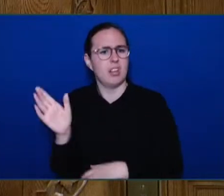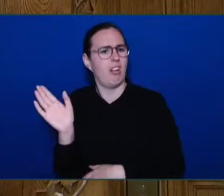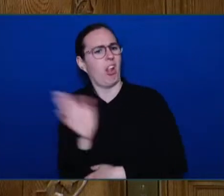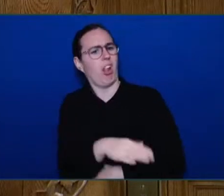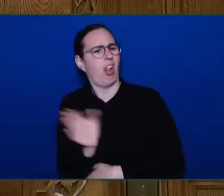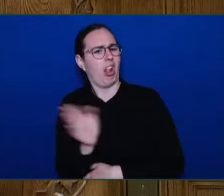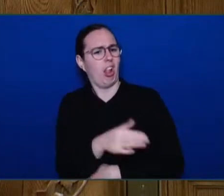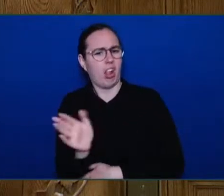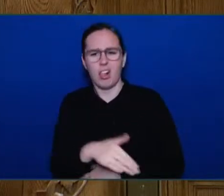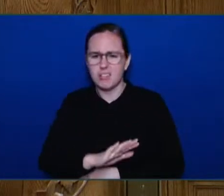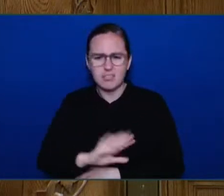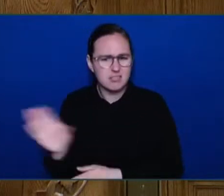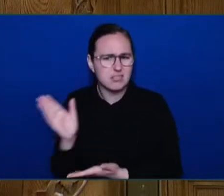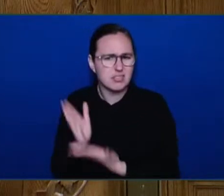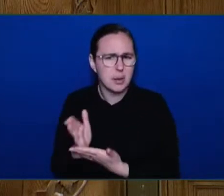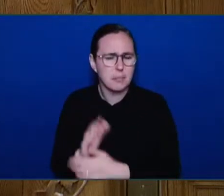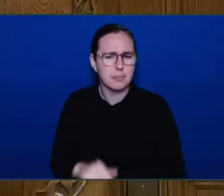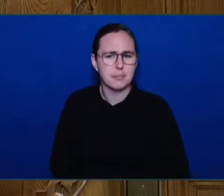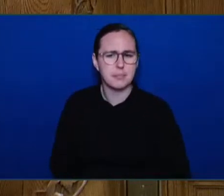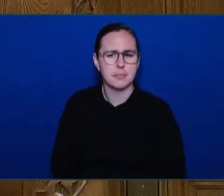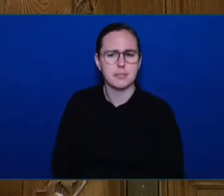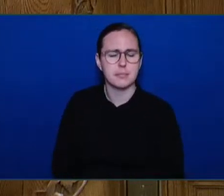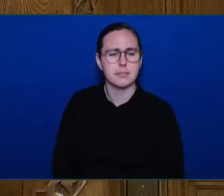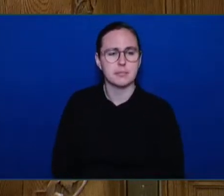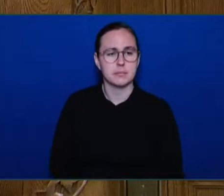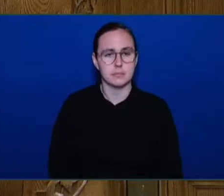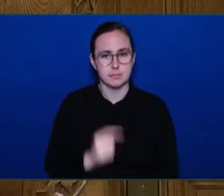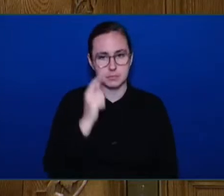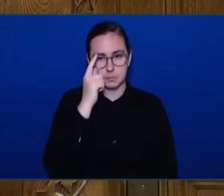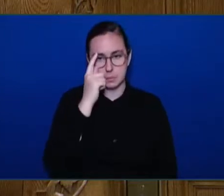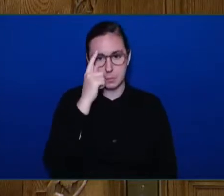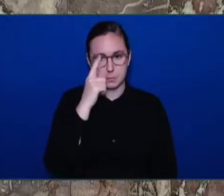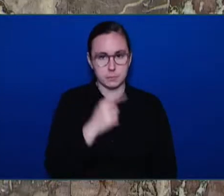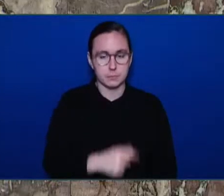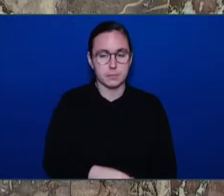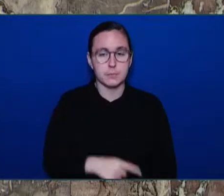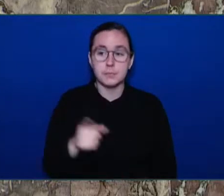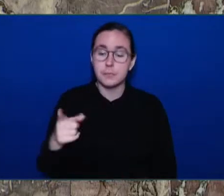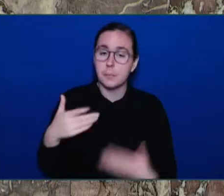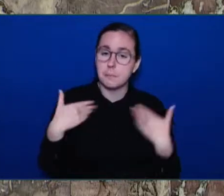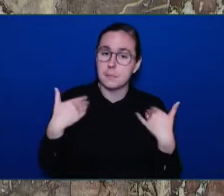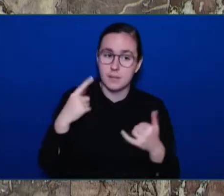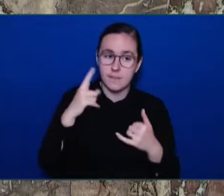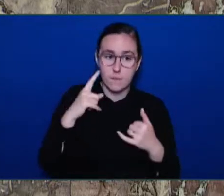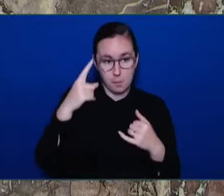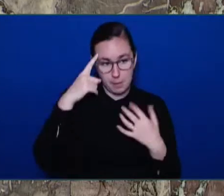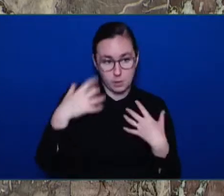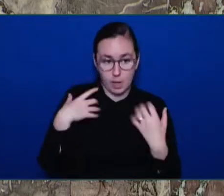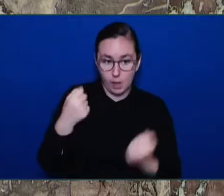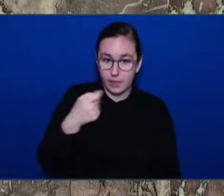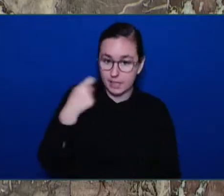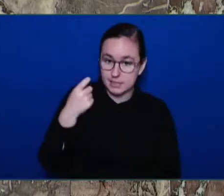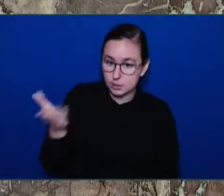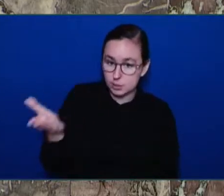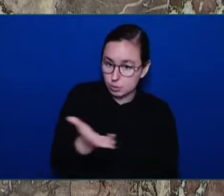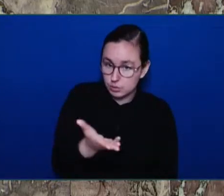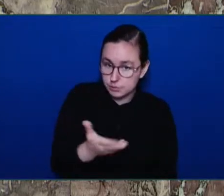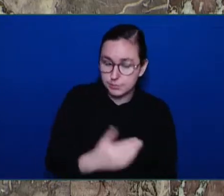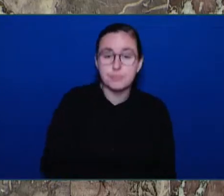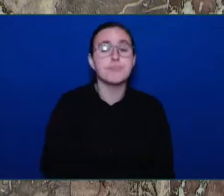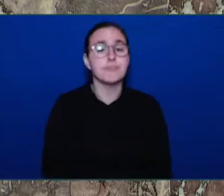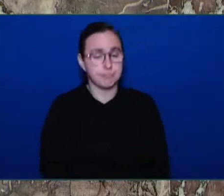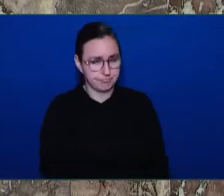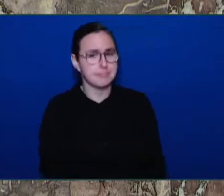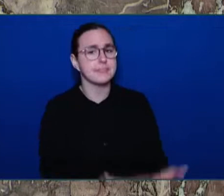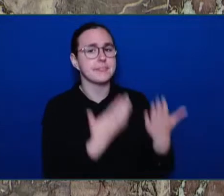Minister of Mental Health and Addictions. Thank you, Mr. Speaker. Every day, the loss of life to the toxic drug